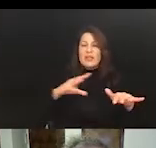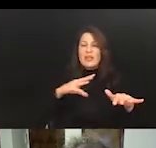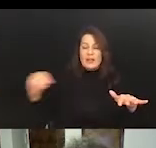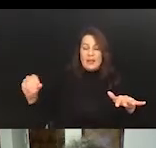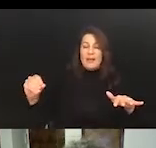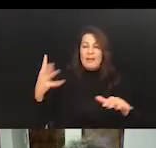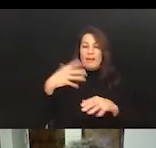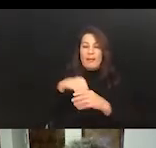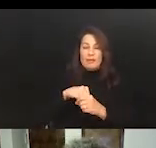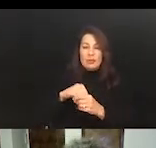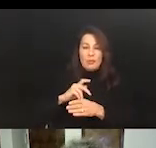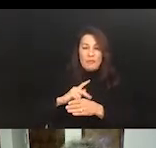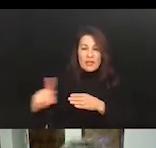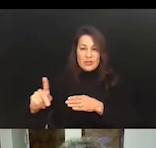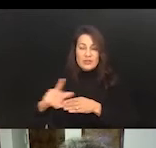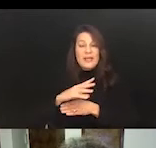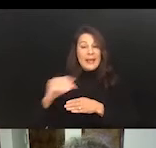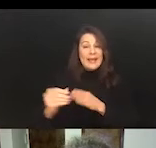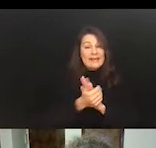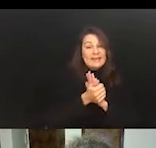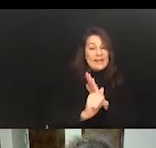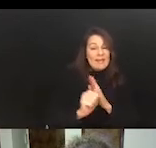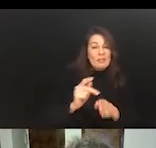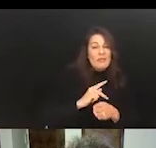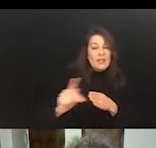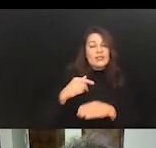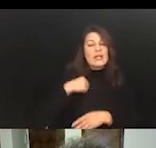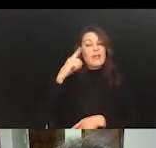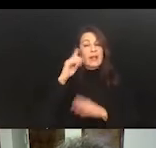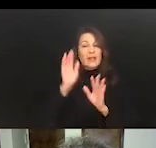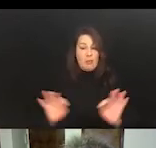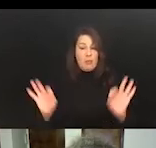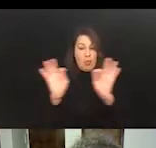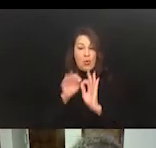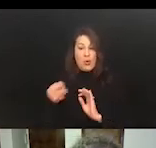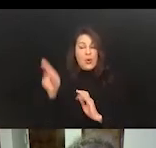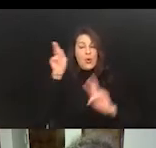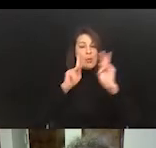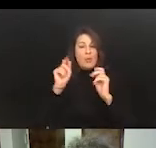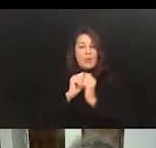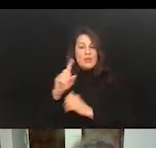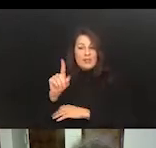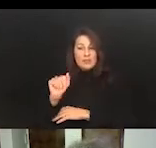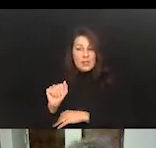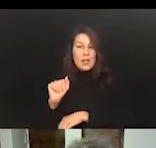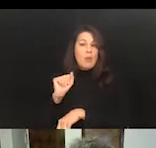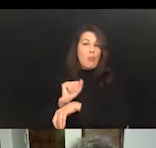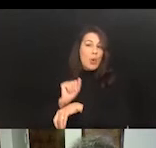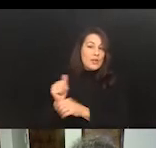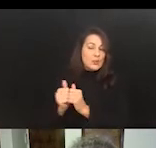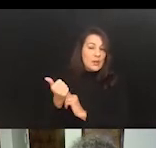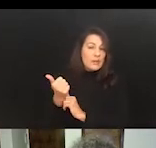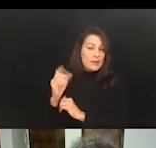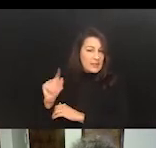But I think it's important. And that persons with disabilities, particularly employees with disabilities in any company,